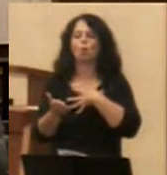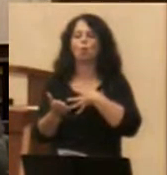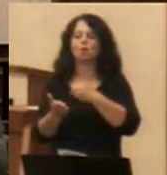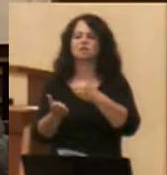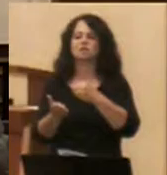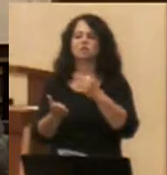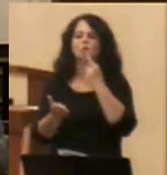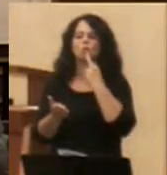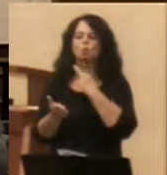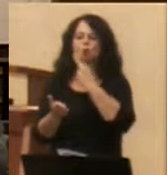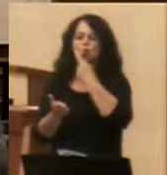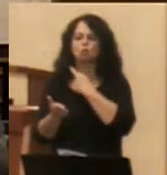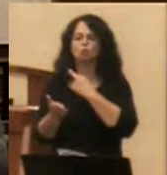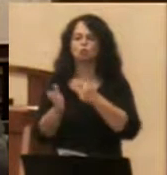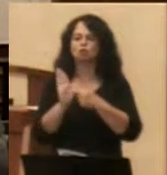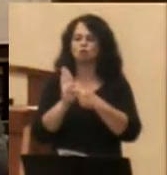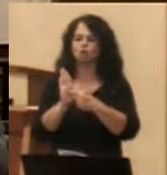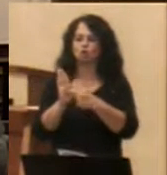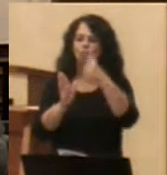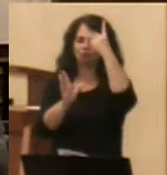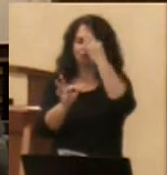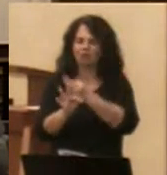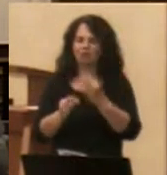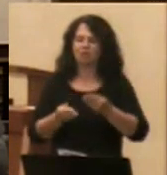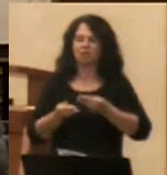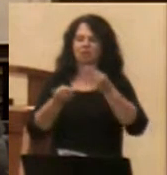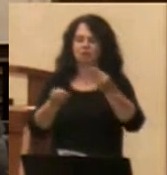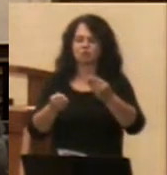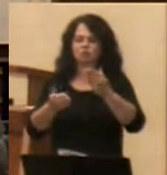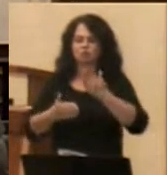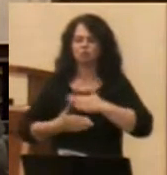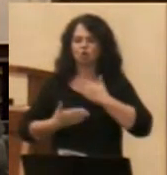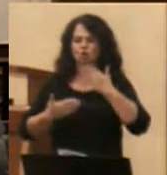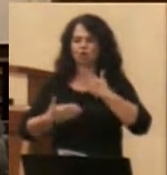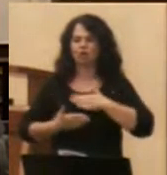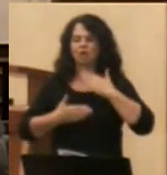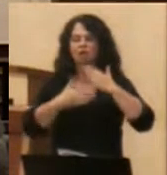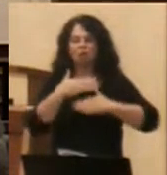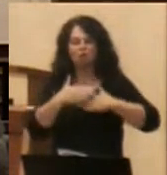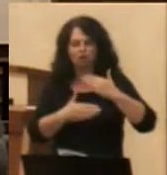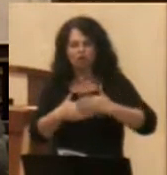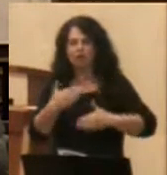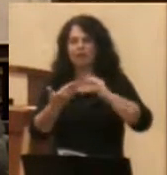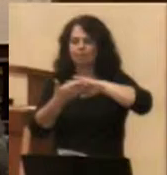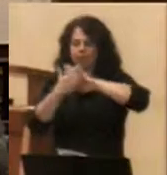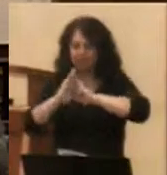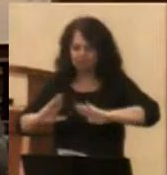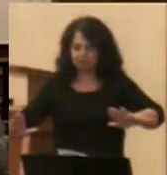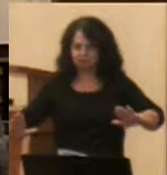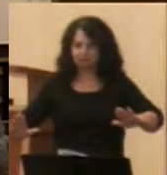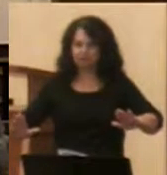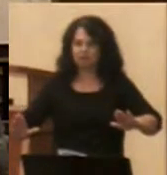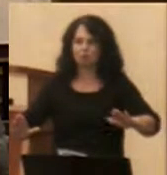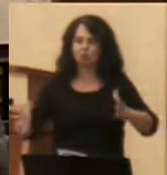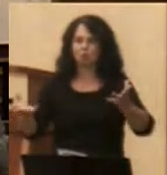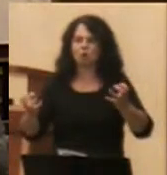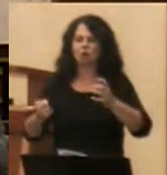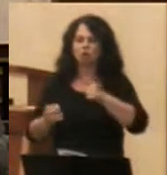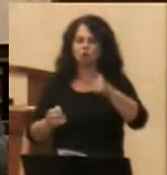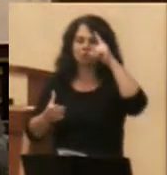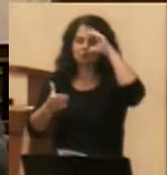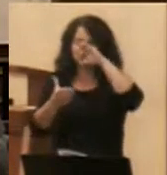to show that faith gives joy, comfort, and peace. In other words, it places the believer into a white